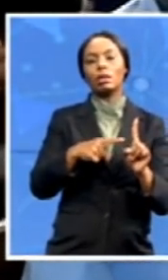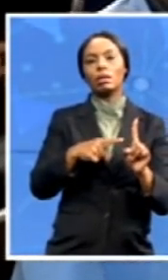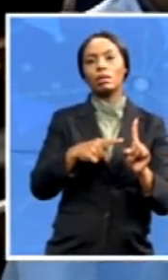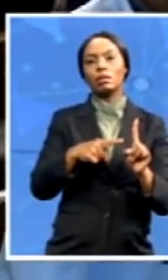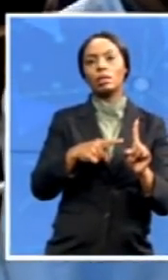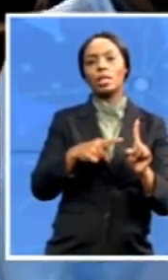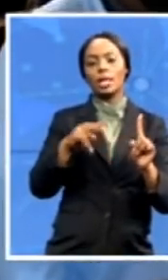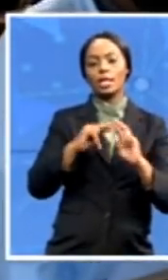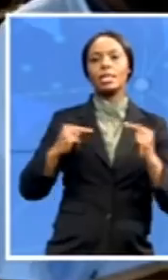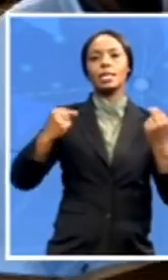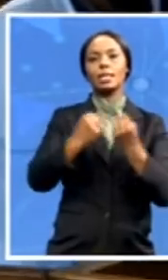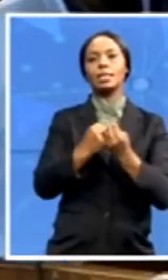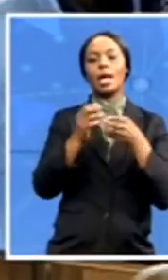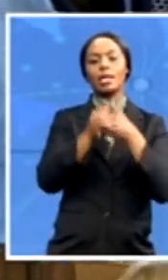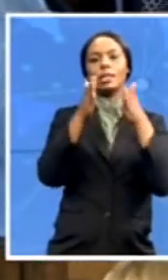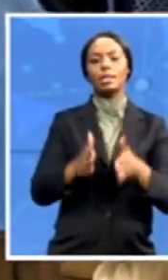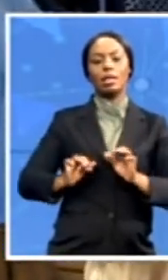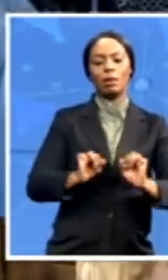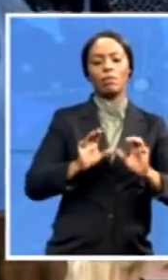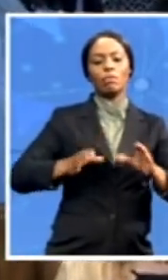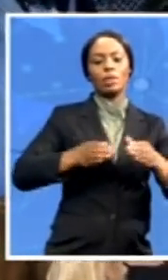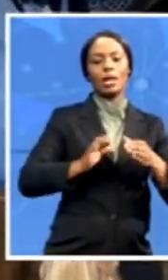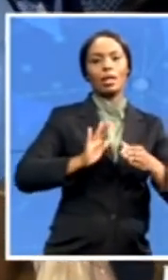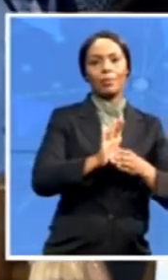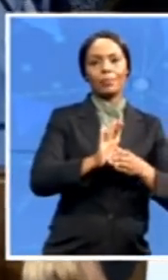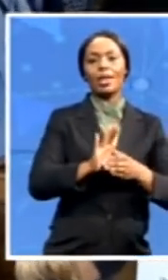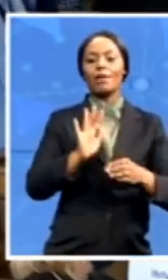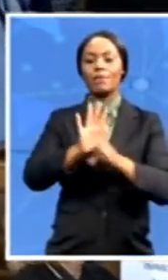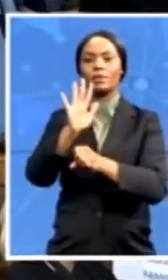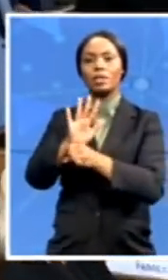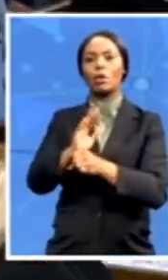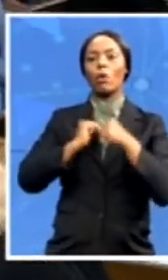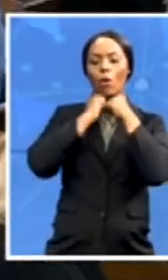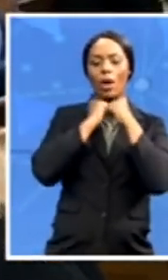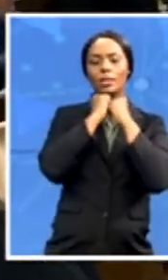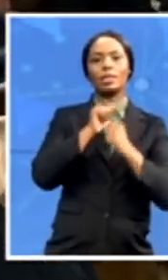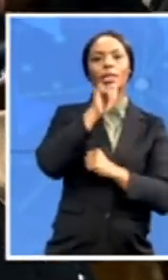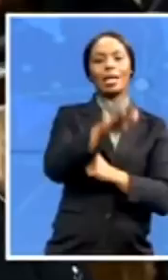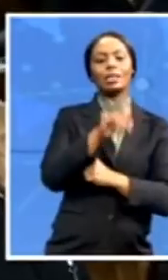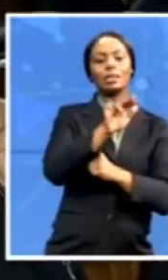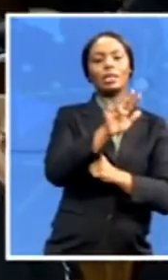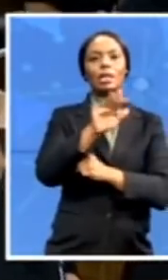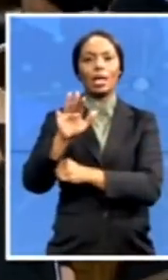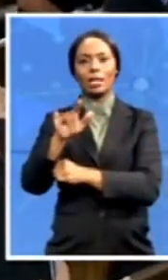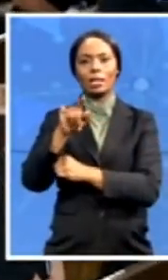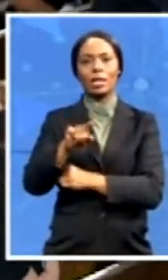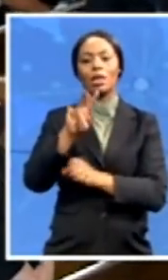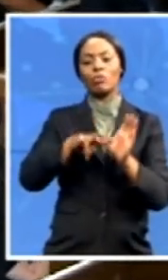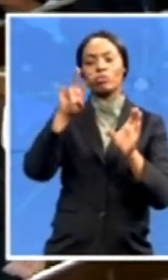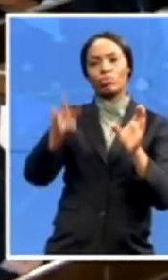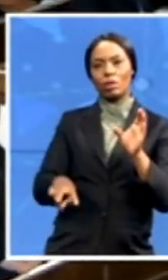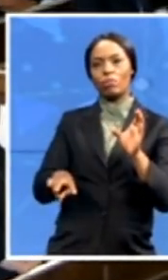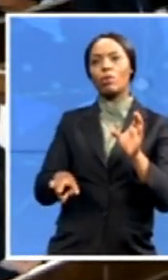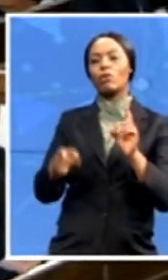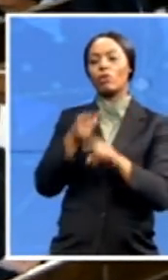On 15 August 1989, after the resignation of President P. W. Bota,